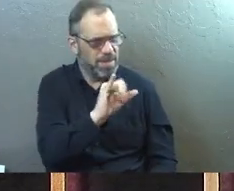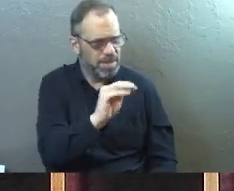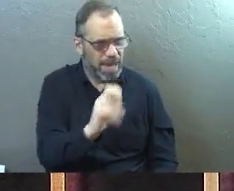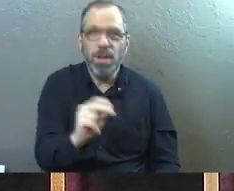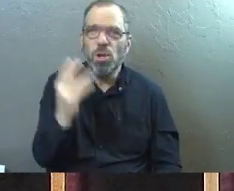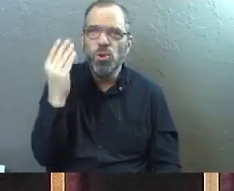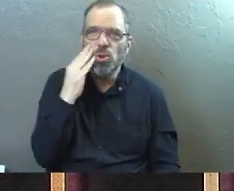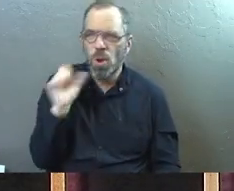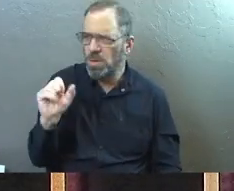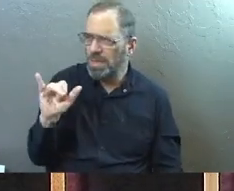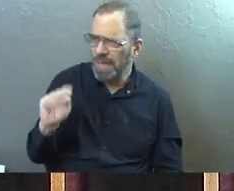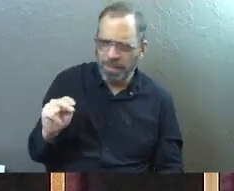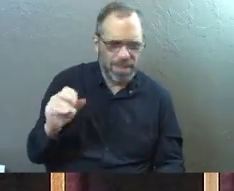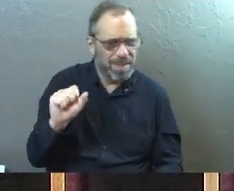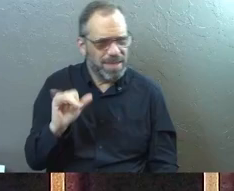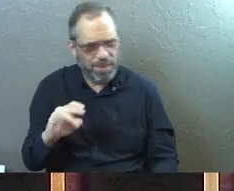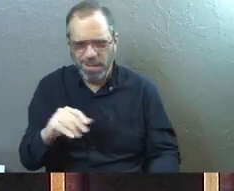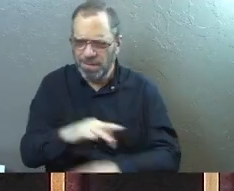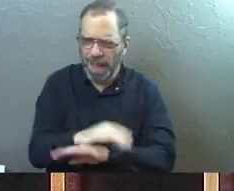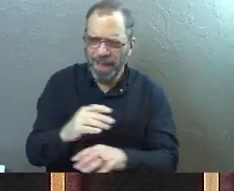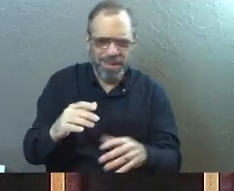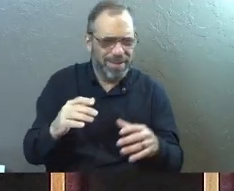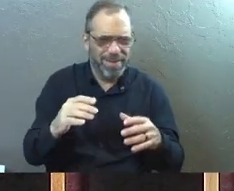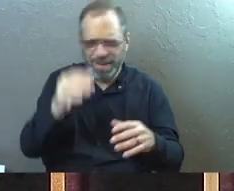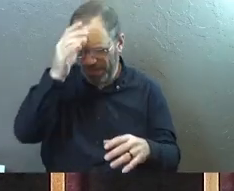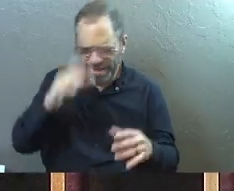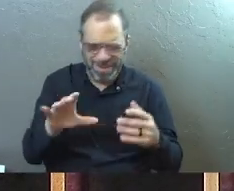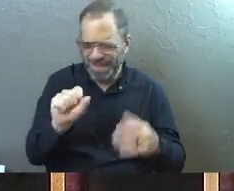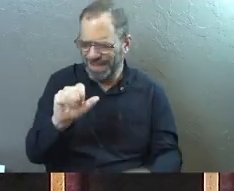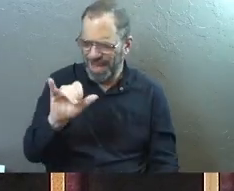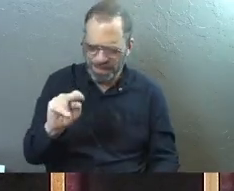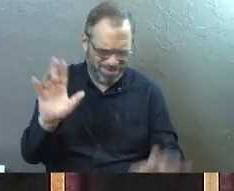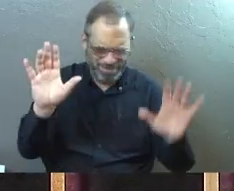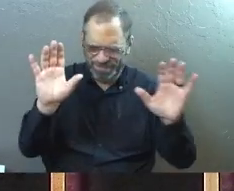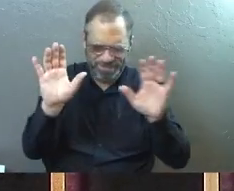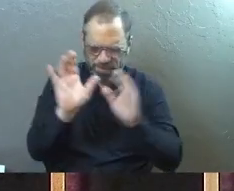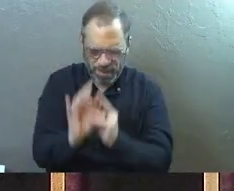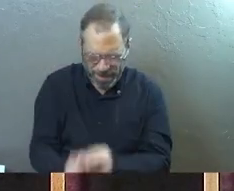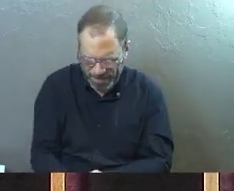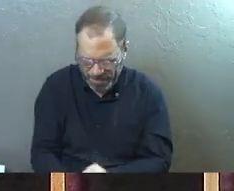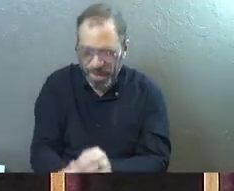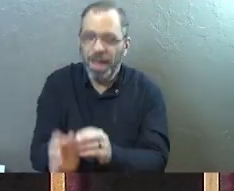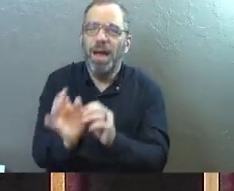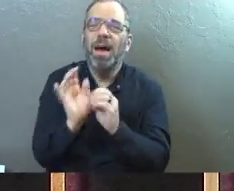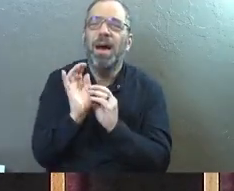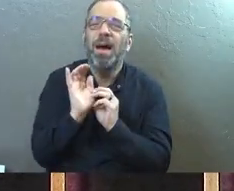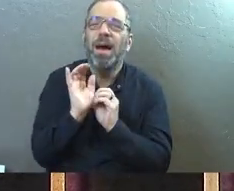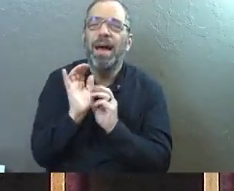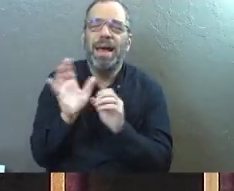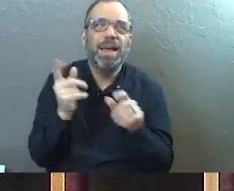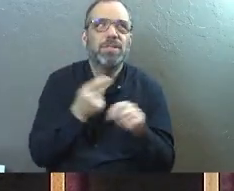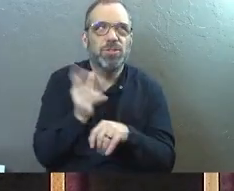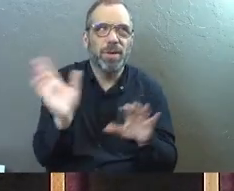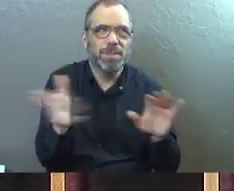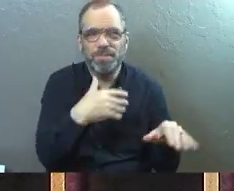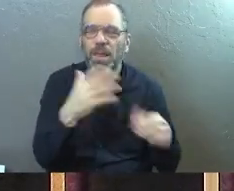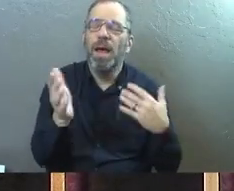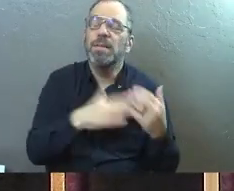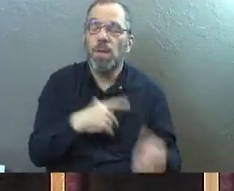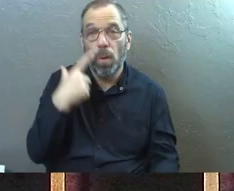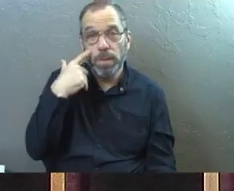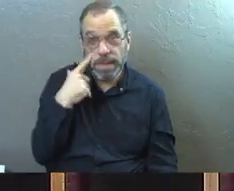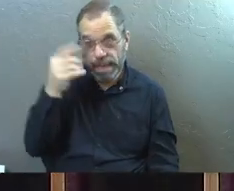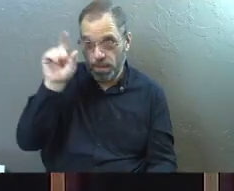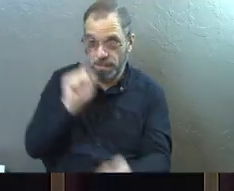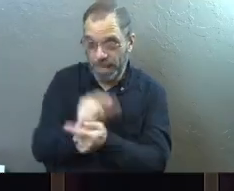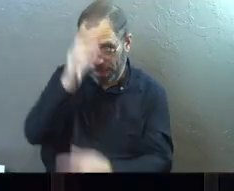like the Spider-Man. You know Simon? It's just like everybody was named Simon at some point. So immediately, right, we get this, and that's just a joke, but we get to see